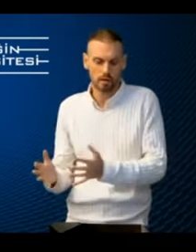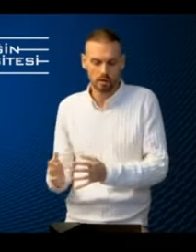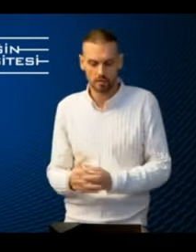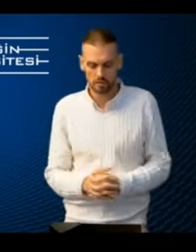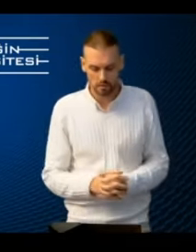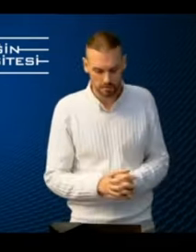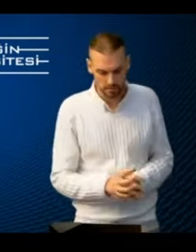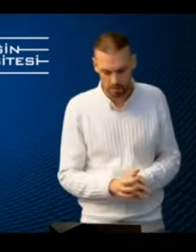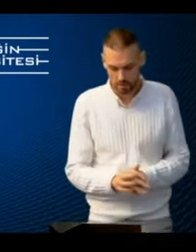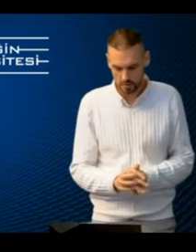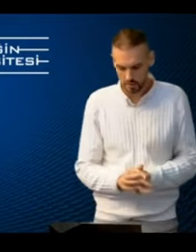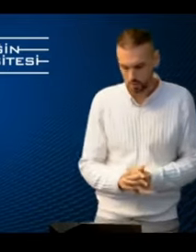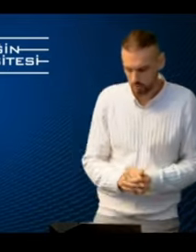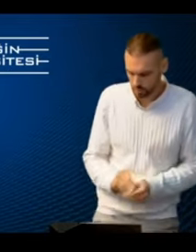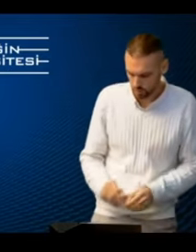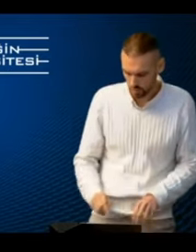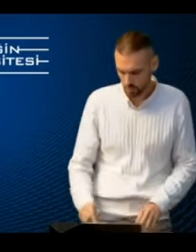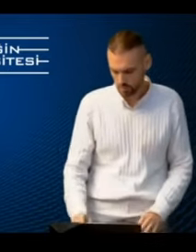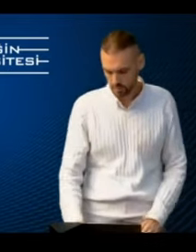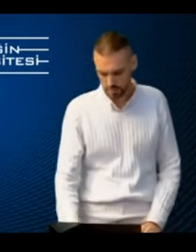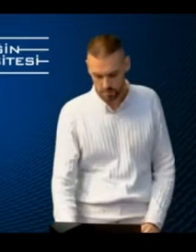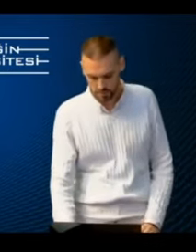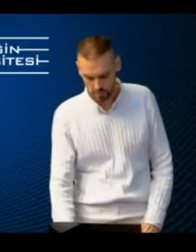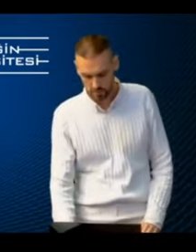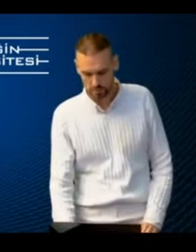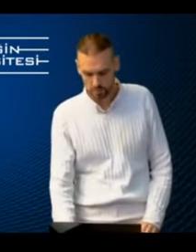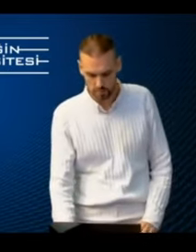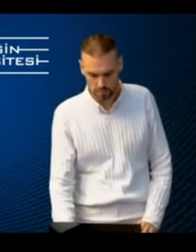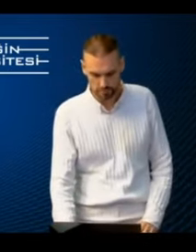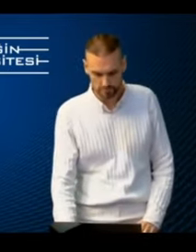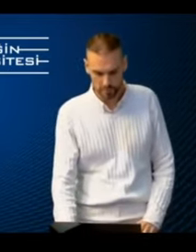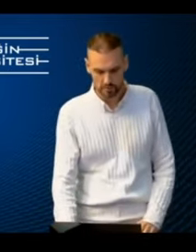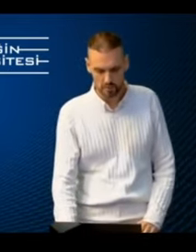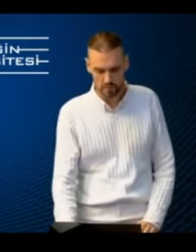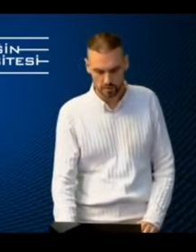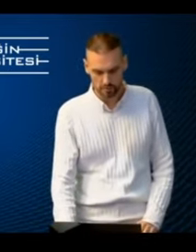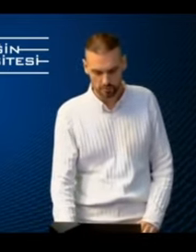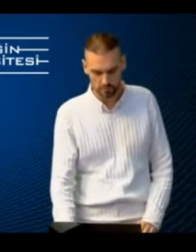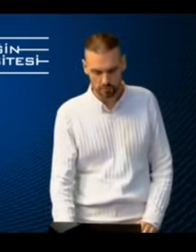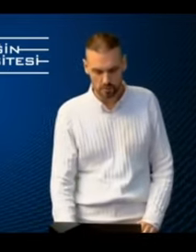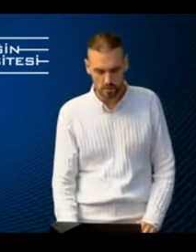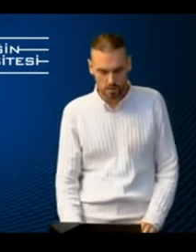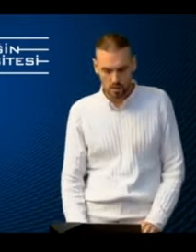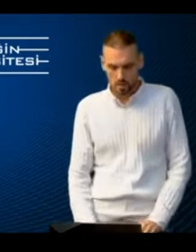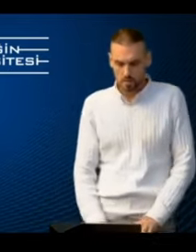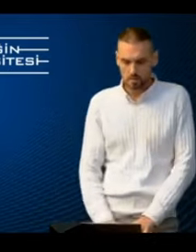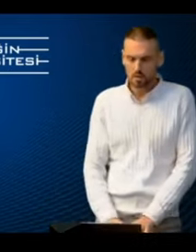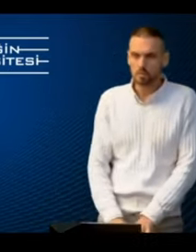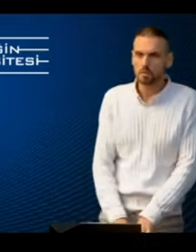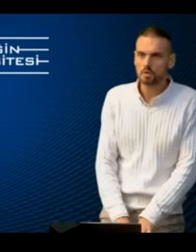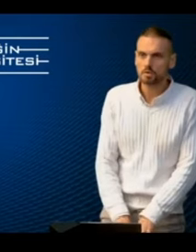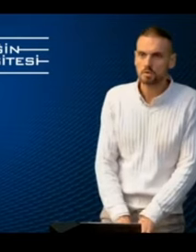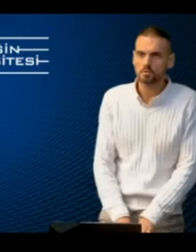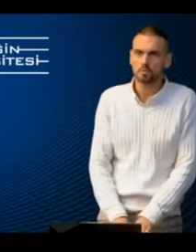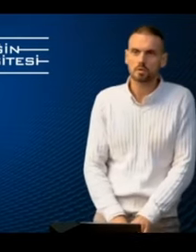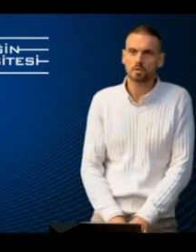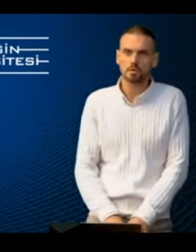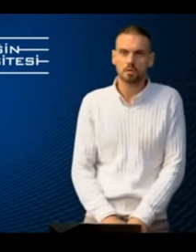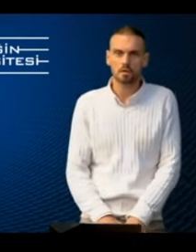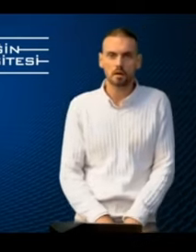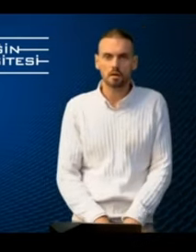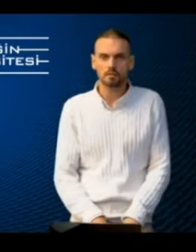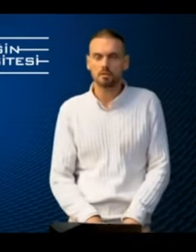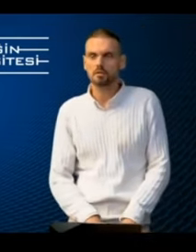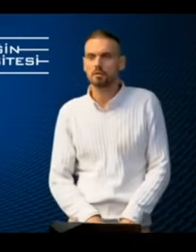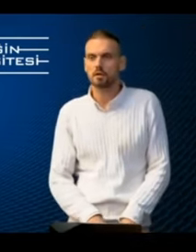and the academic world to work on the accessibility solutions and the training. So in other words, if we work